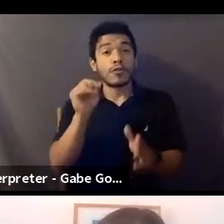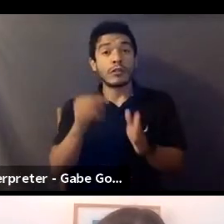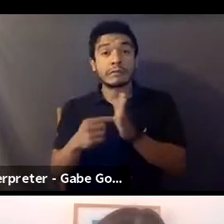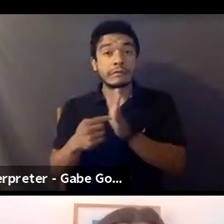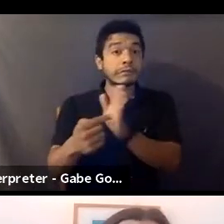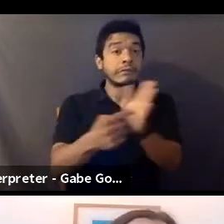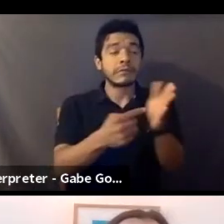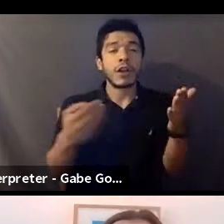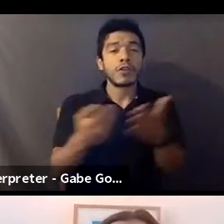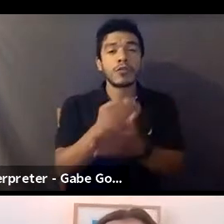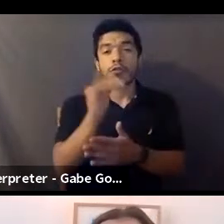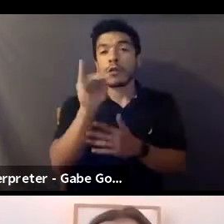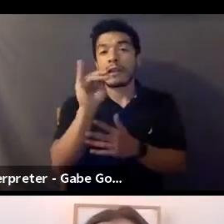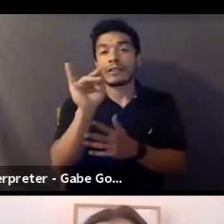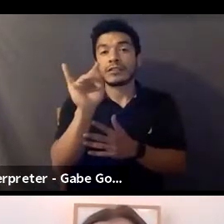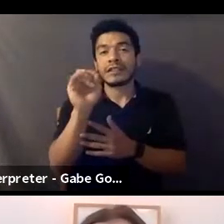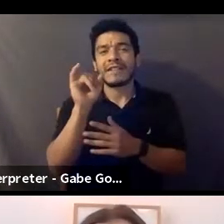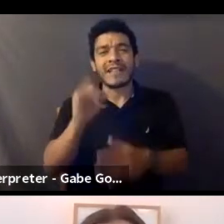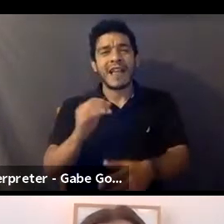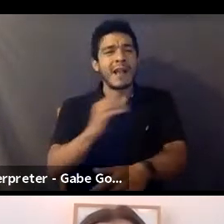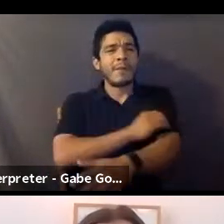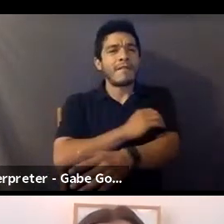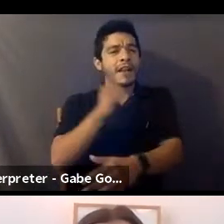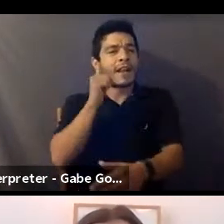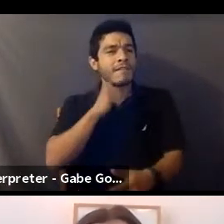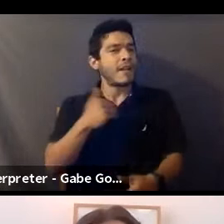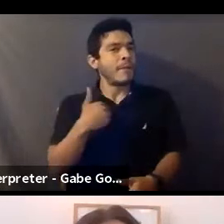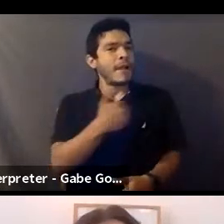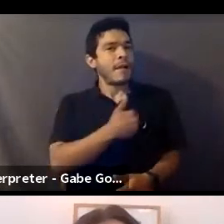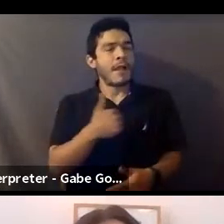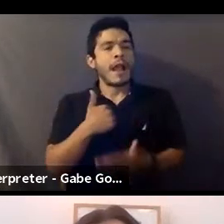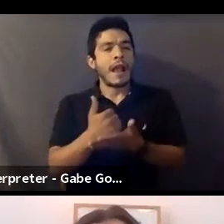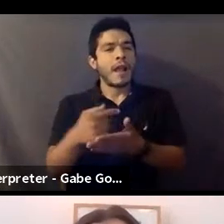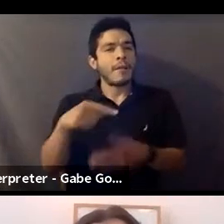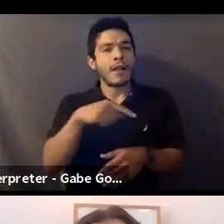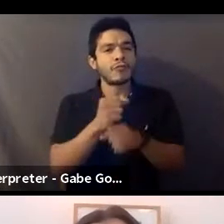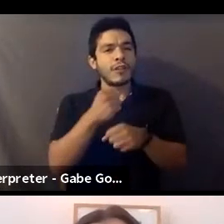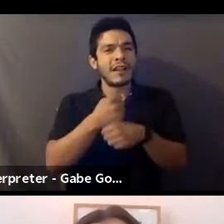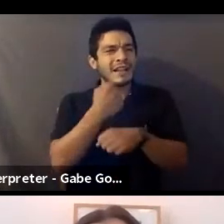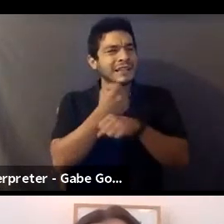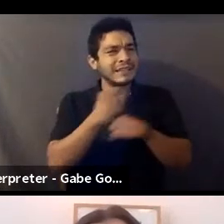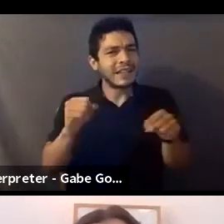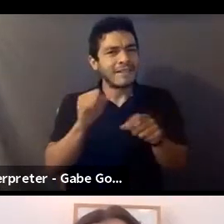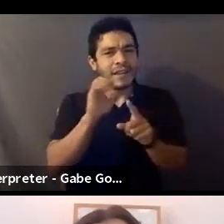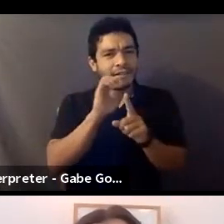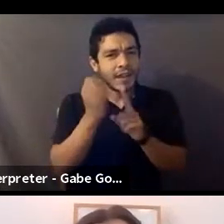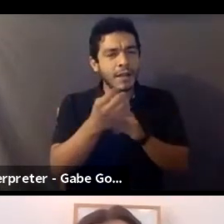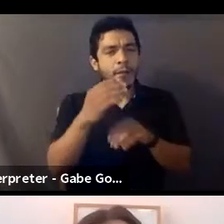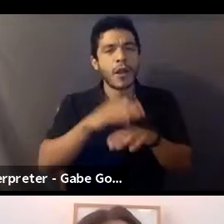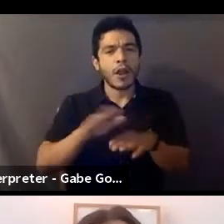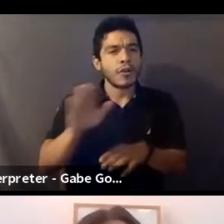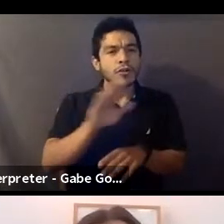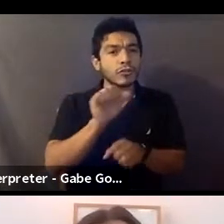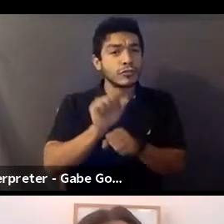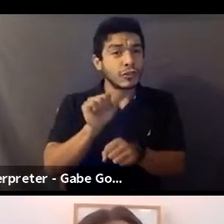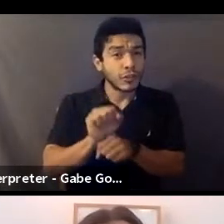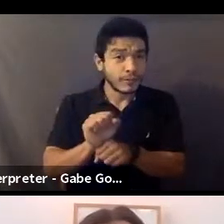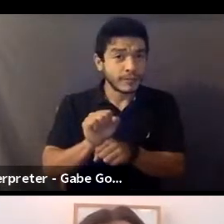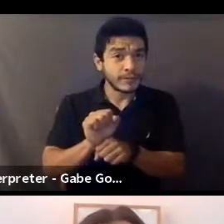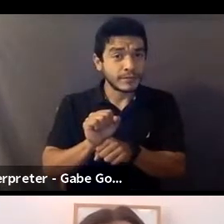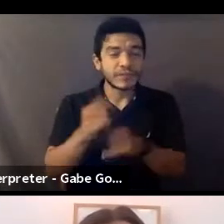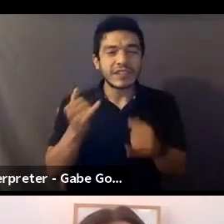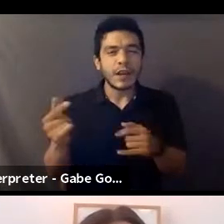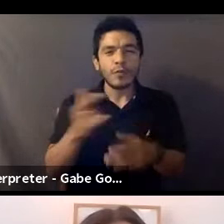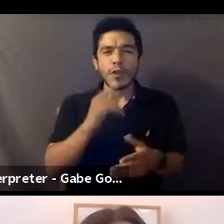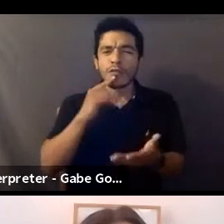initiatives that empower every member to help us create a safer environment on the jobs. Today, we're here to chat with leading intimacy